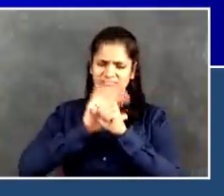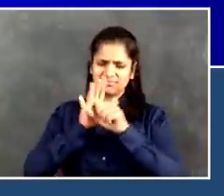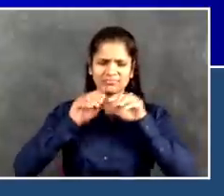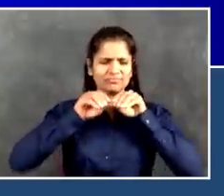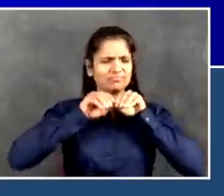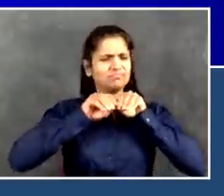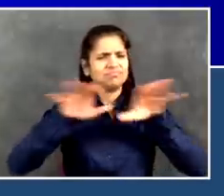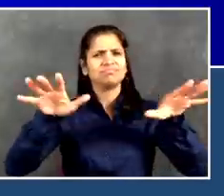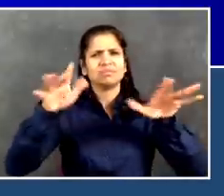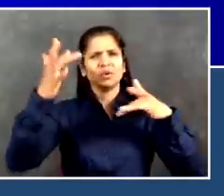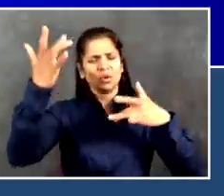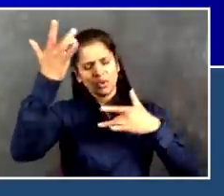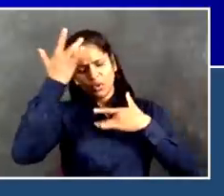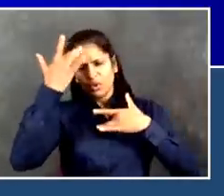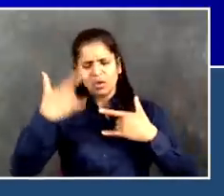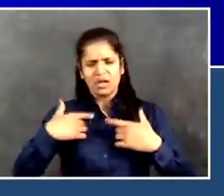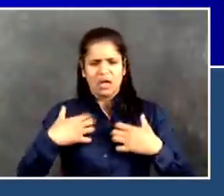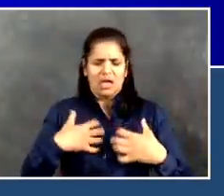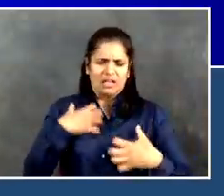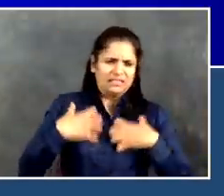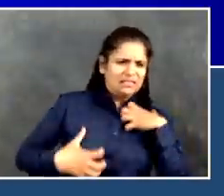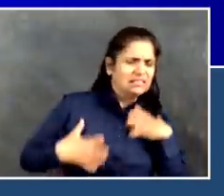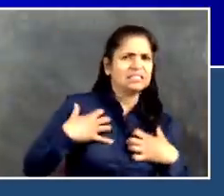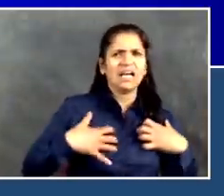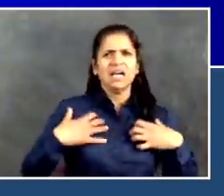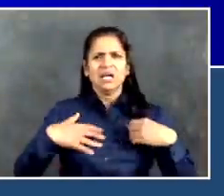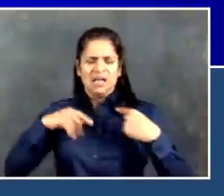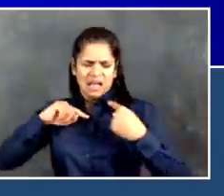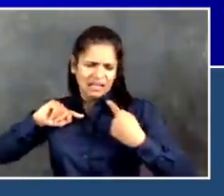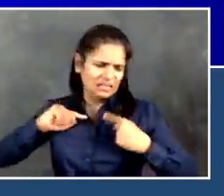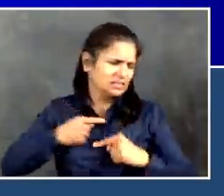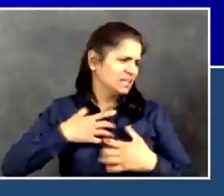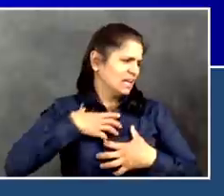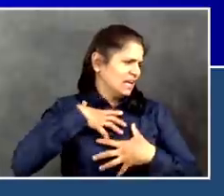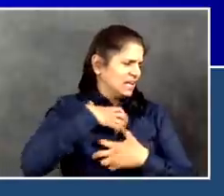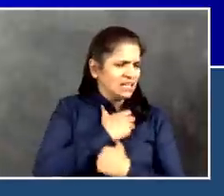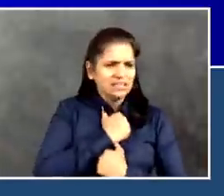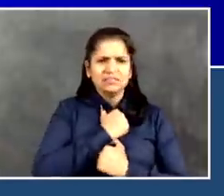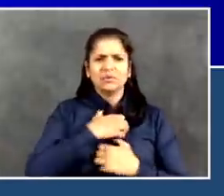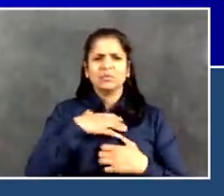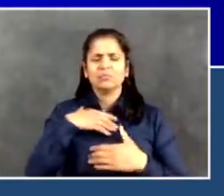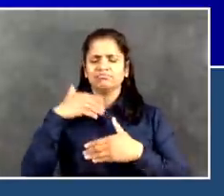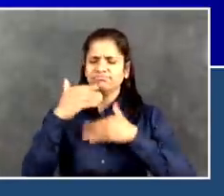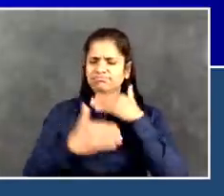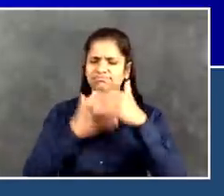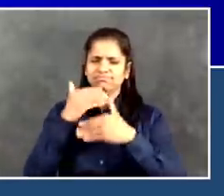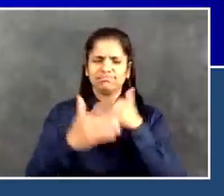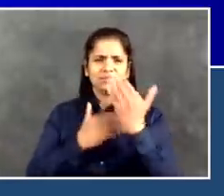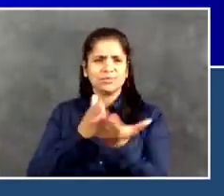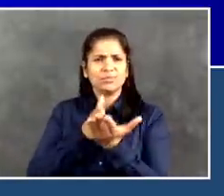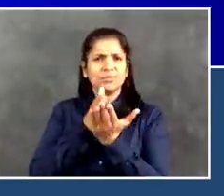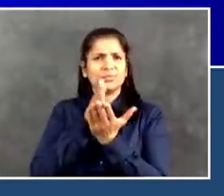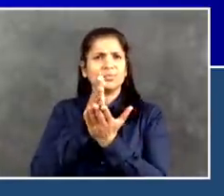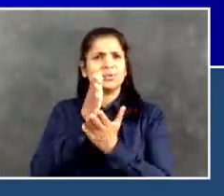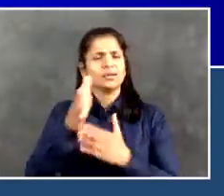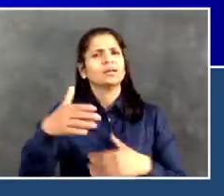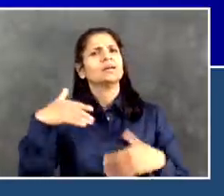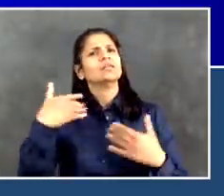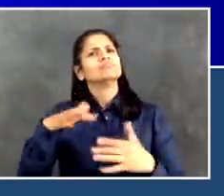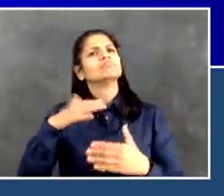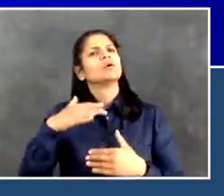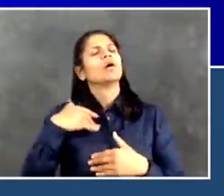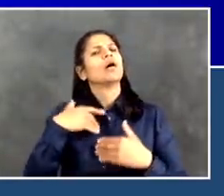in another way, and a very maybe clarifying reality is the way to think of it at the same time, that this